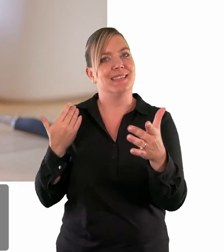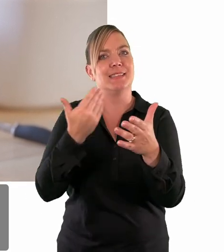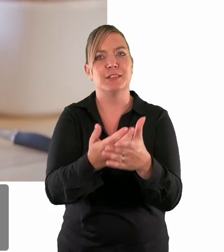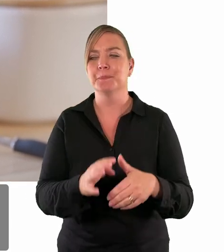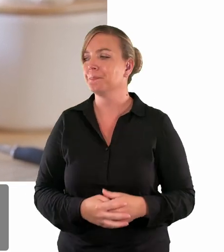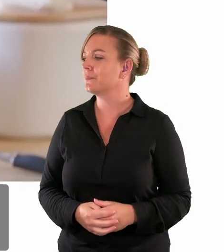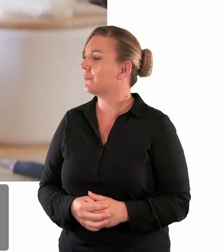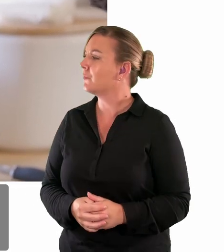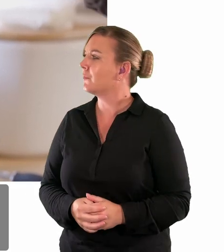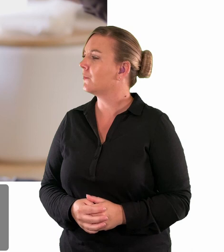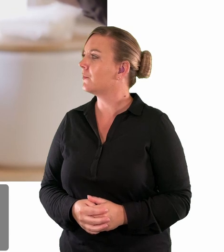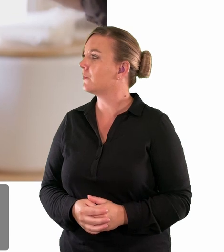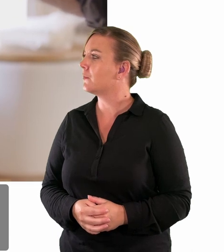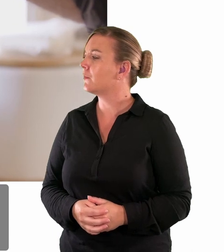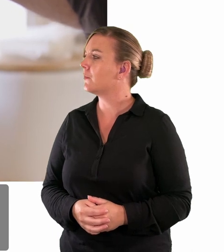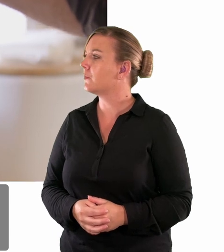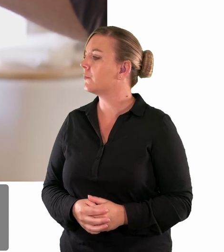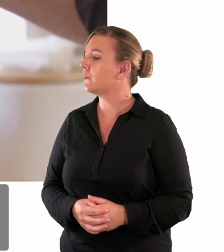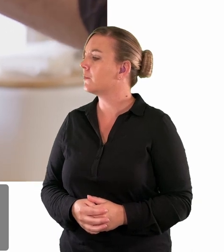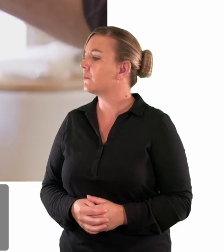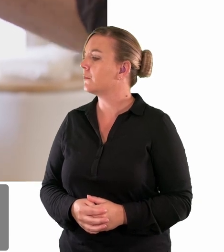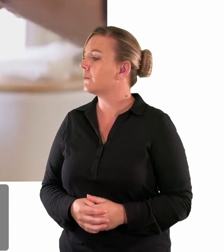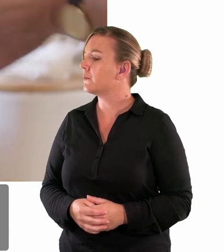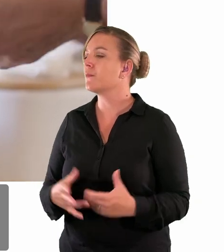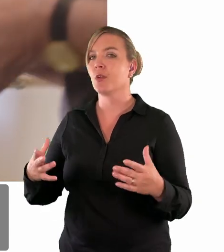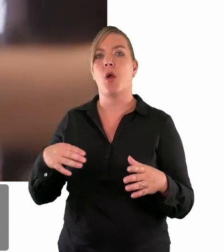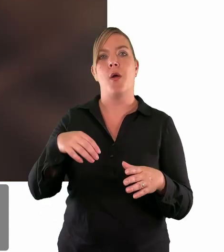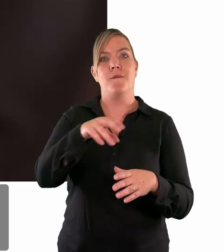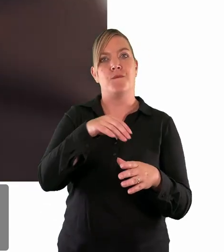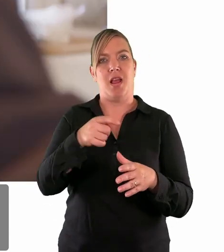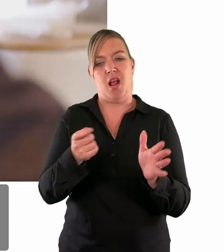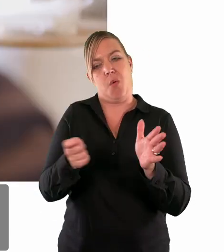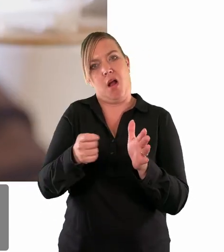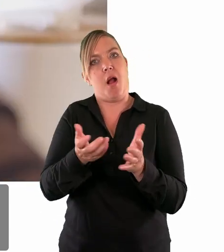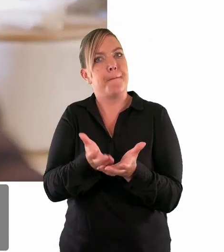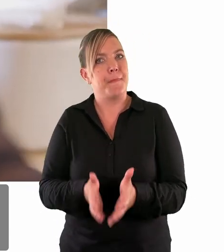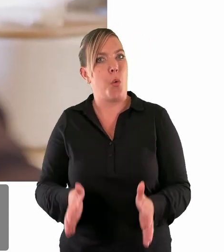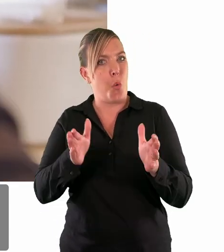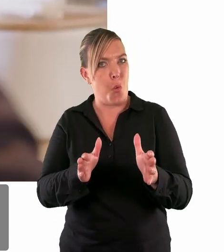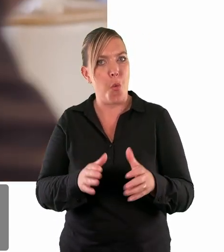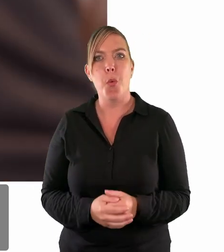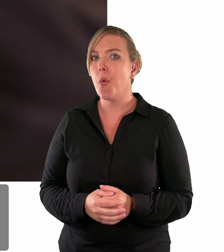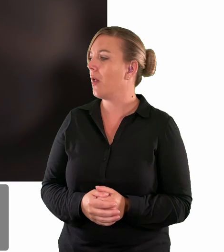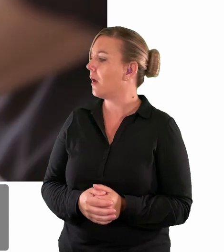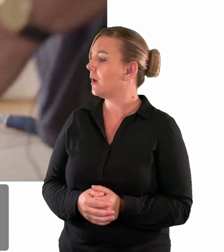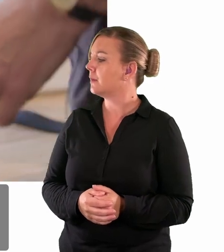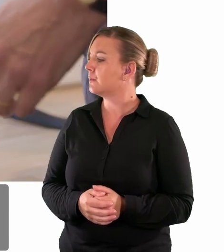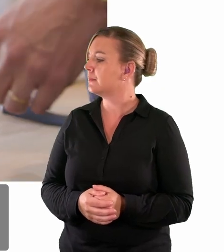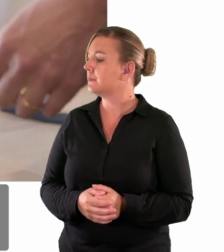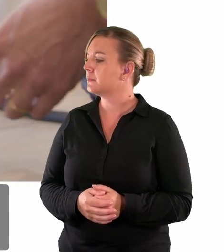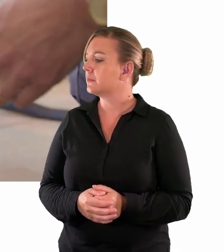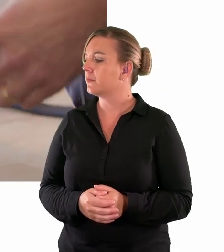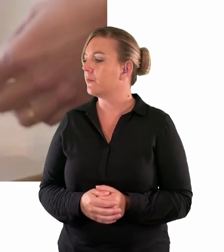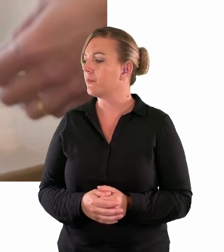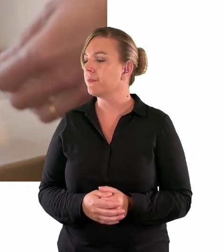this for so many years. So there we are we've got this flour sifted into the bowl just like that and then we're going to make a little